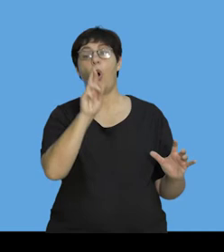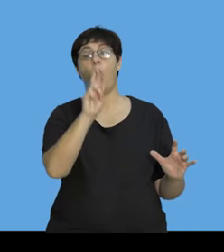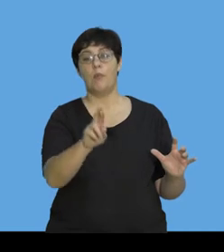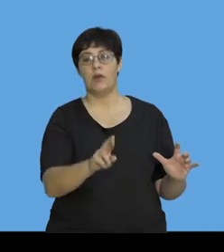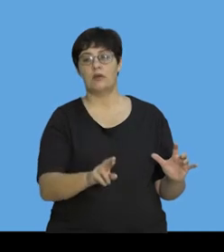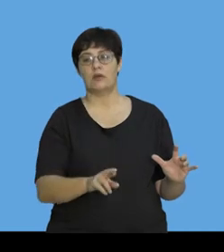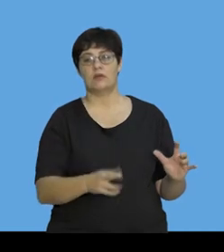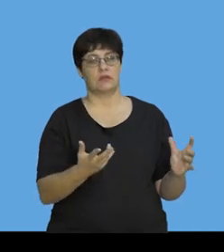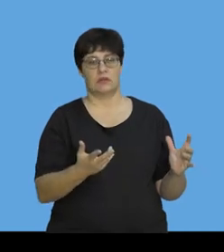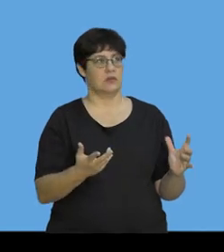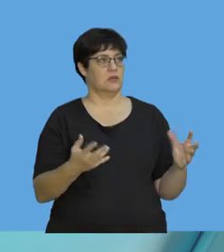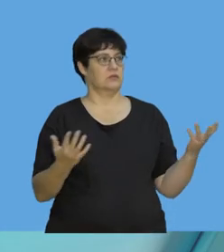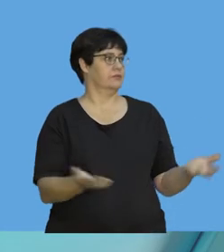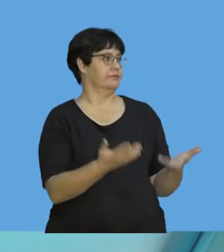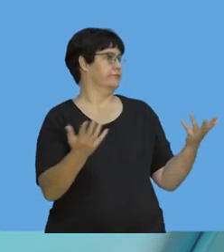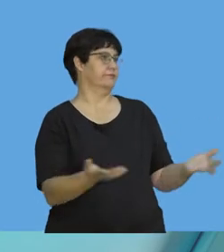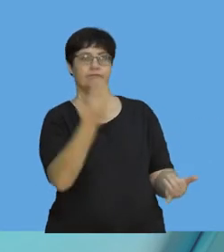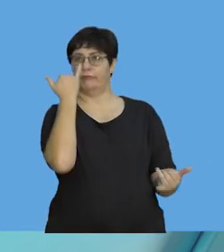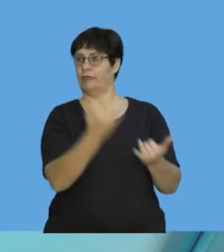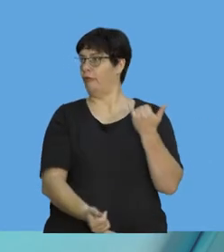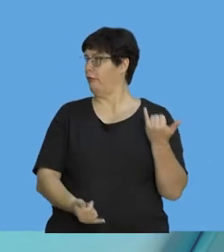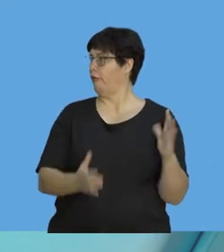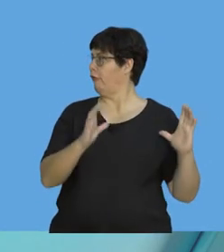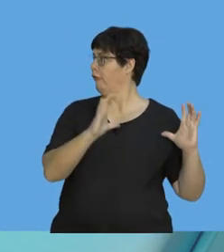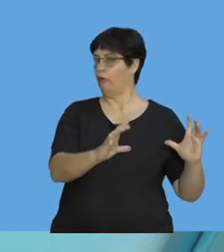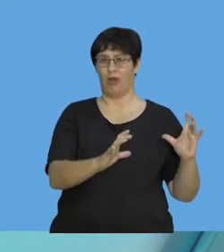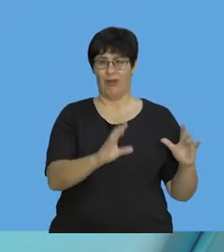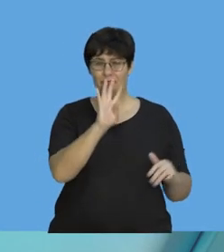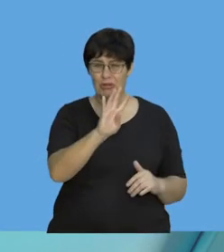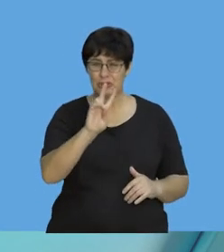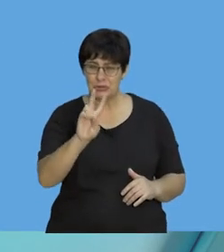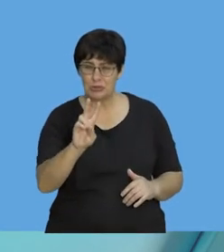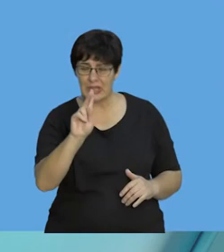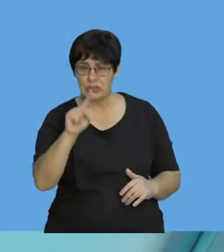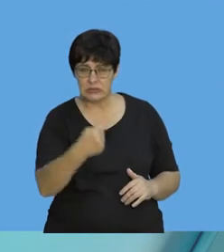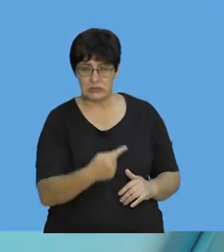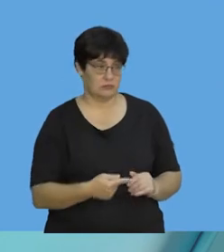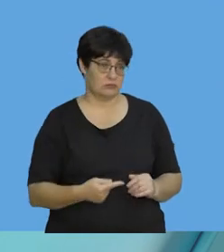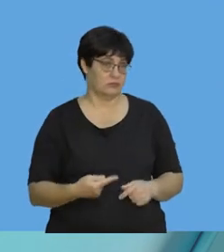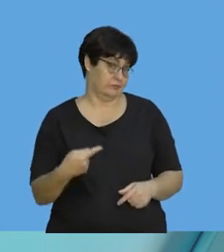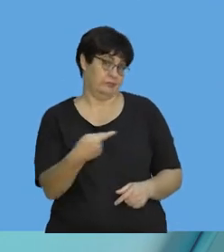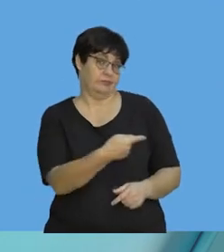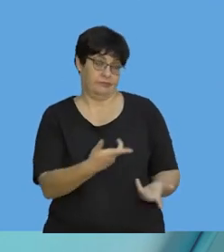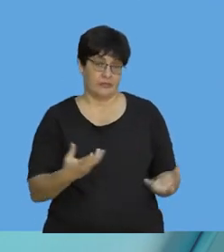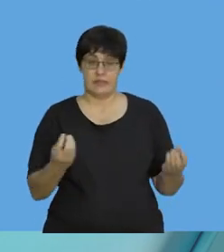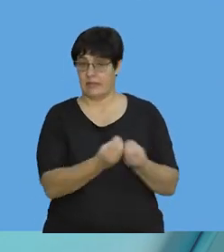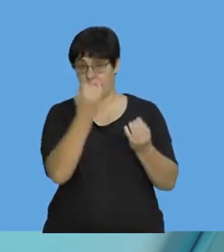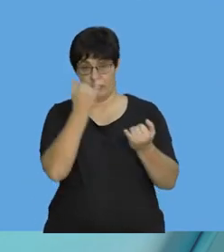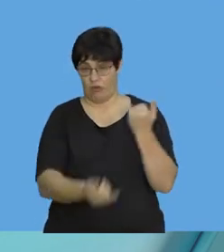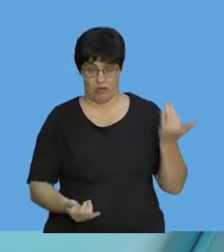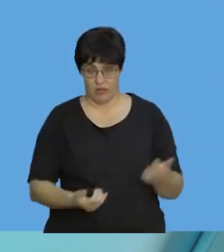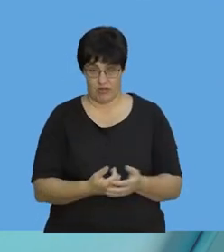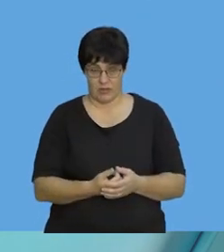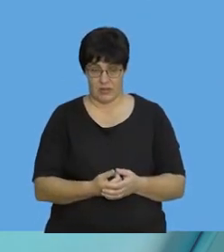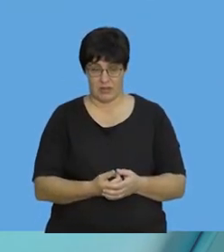hoping you're going to go, something's wrong. Soccer balls should not be 42 kilograms. Obviously, something's wrong.